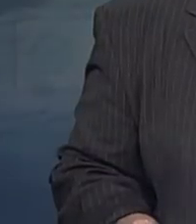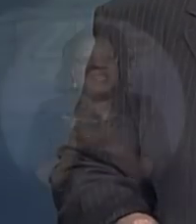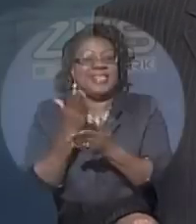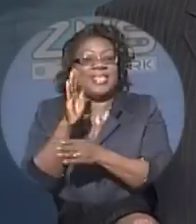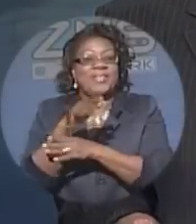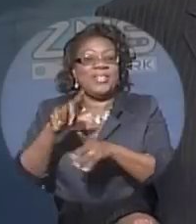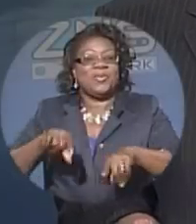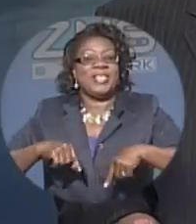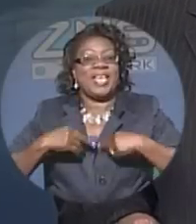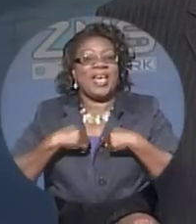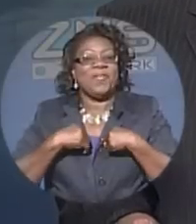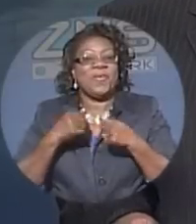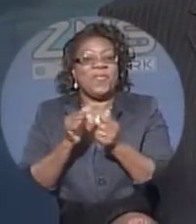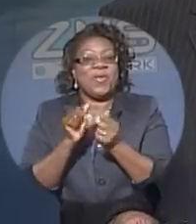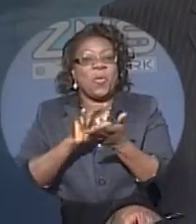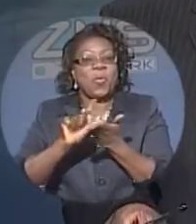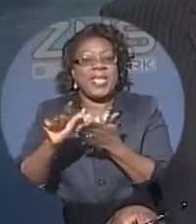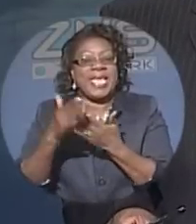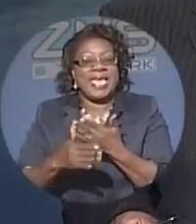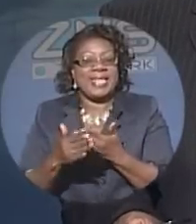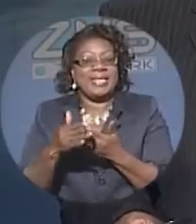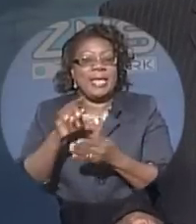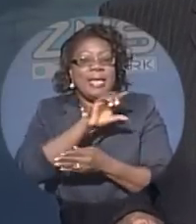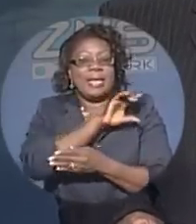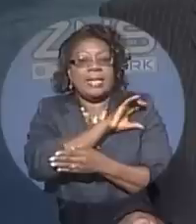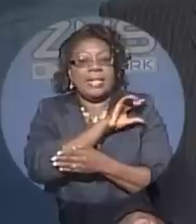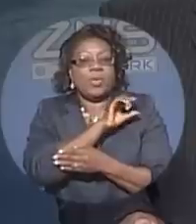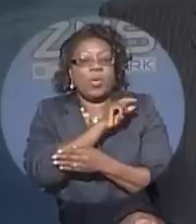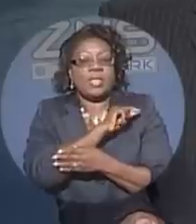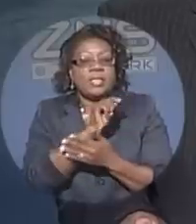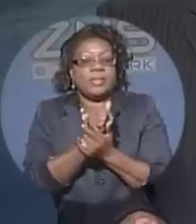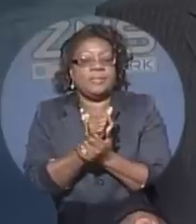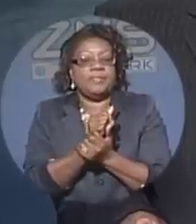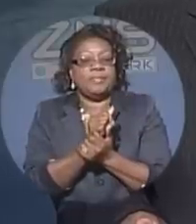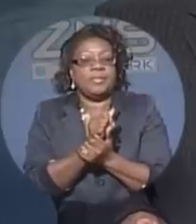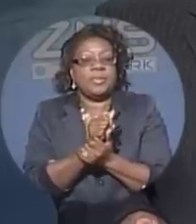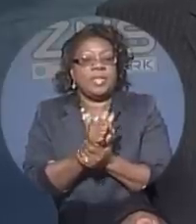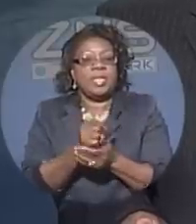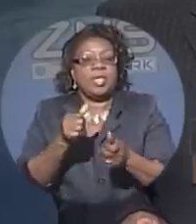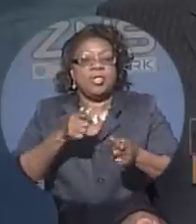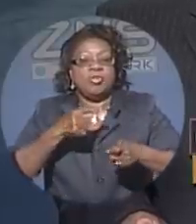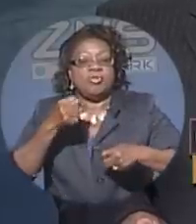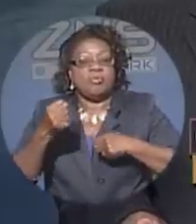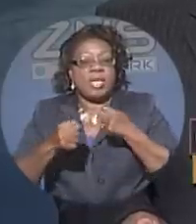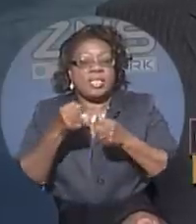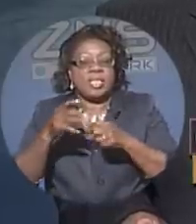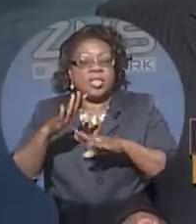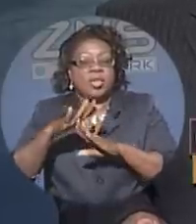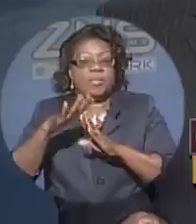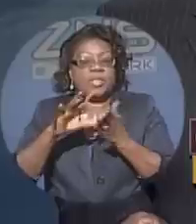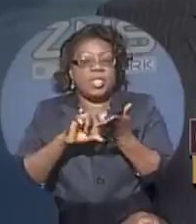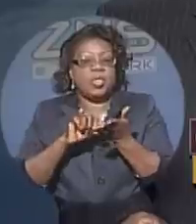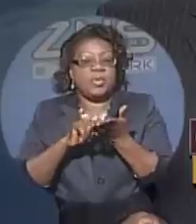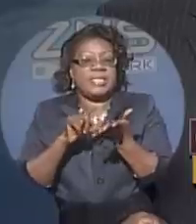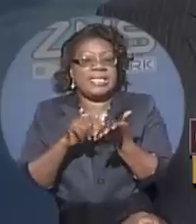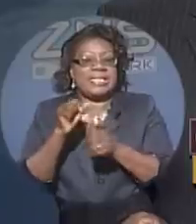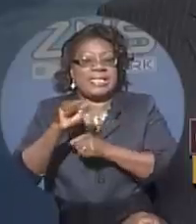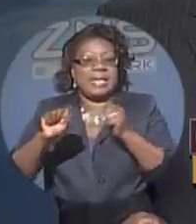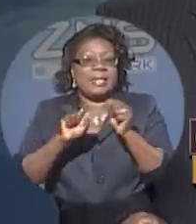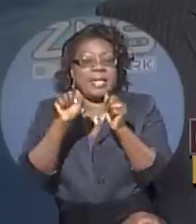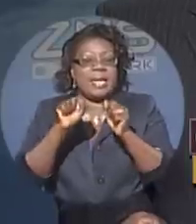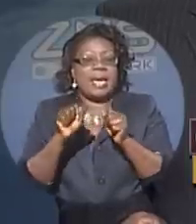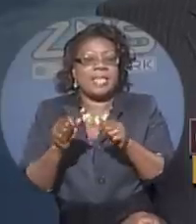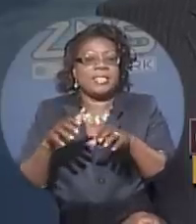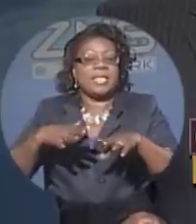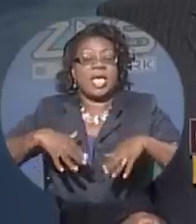It's great to have you with us for the Weekend Edition. I'm Clint Watson reporting tonight. Tragedy tops the news this Saturday as a young boy drowns.